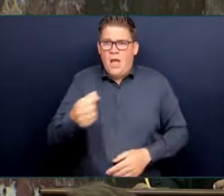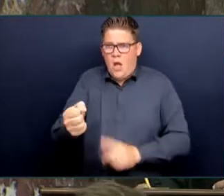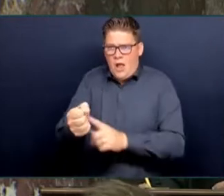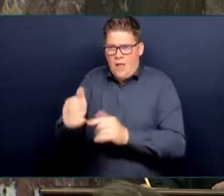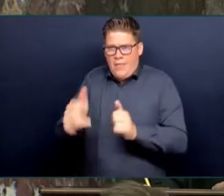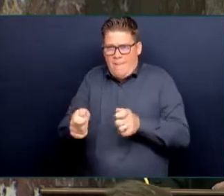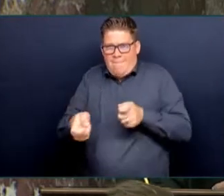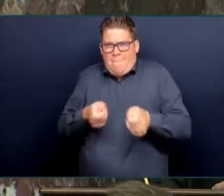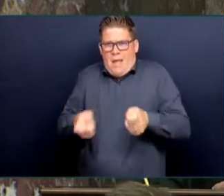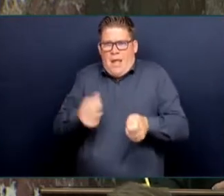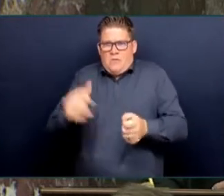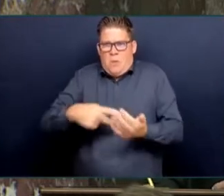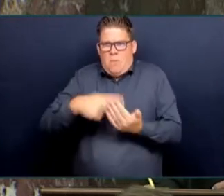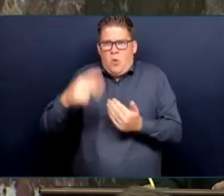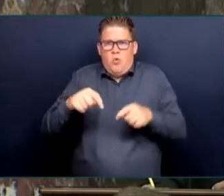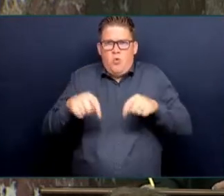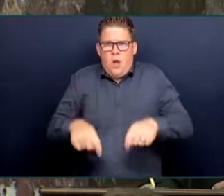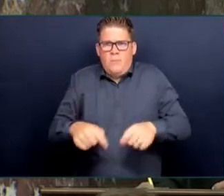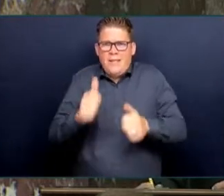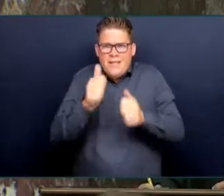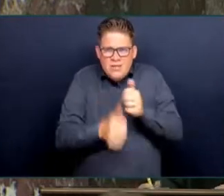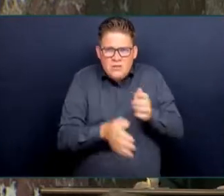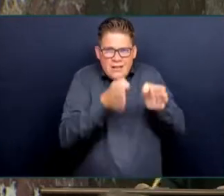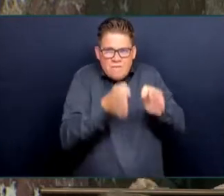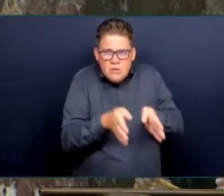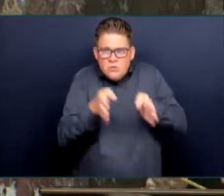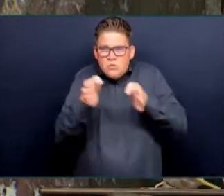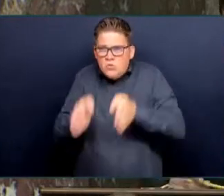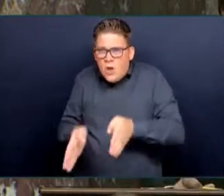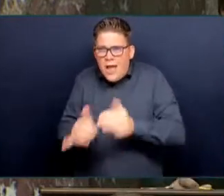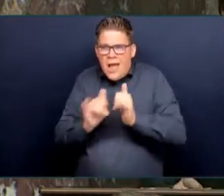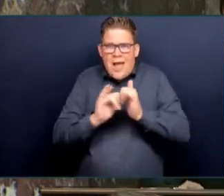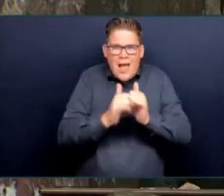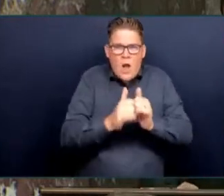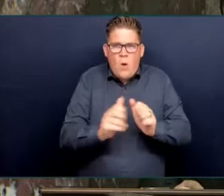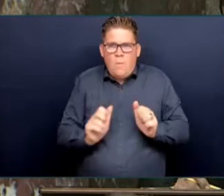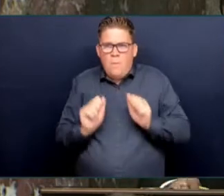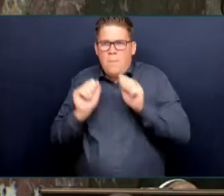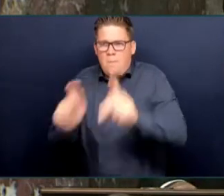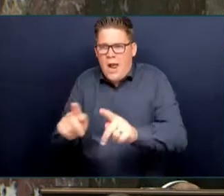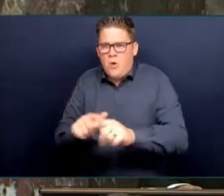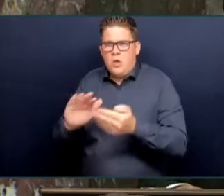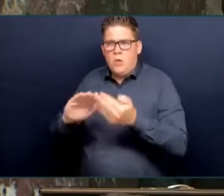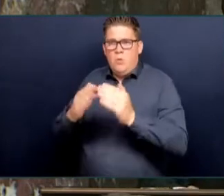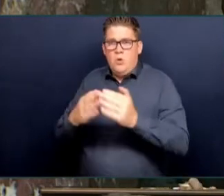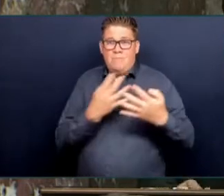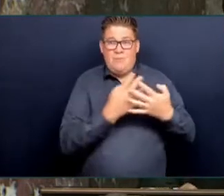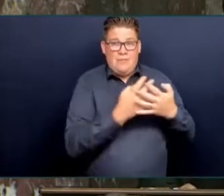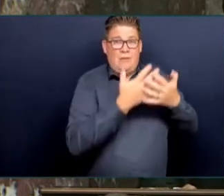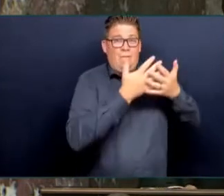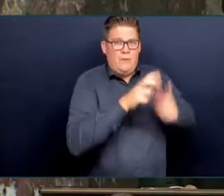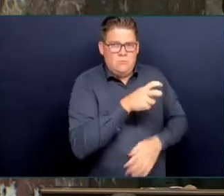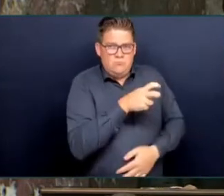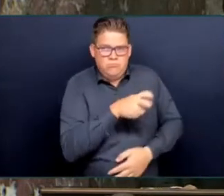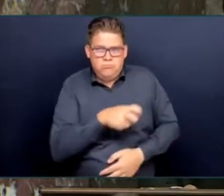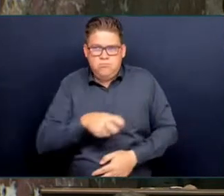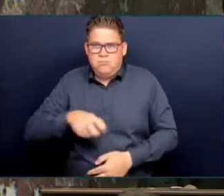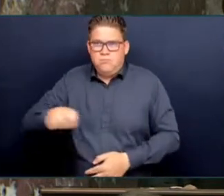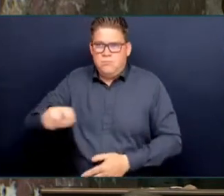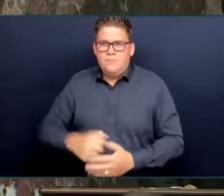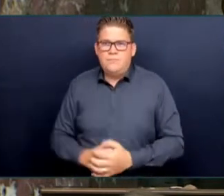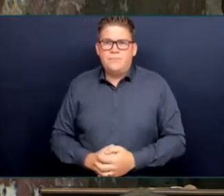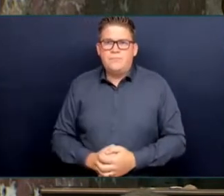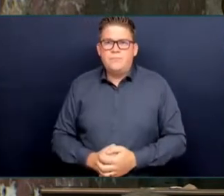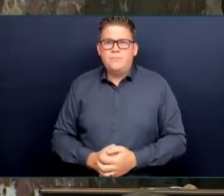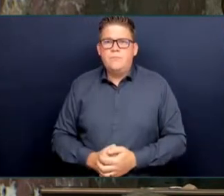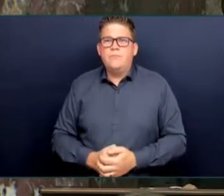case. Mr. Speaker, the Police Federation of Canada, Rob Farrar of the National Police Federation, also said, all of the